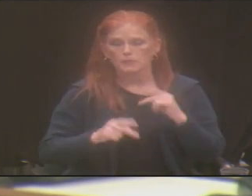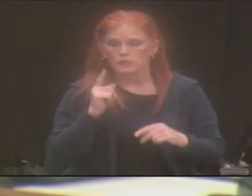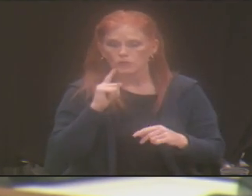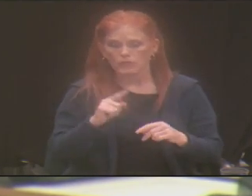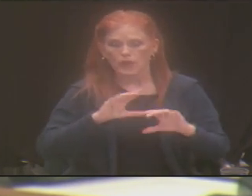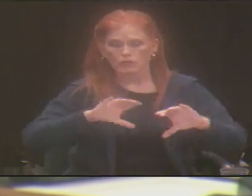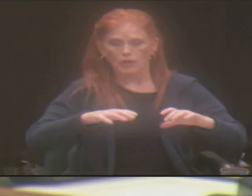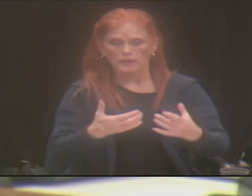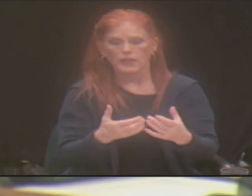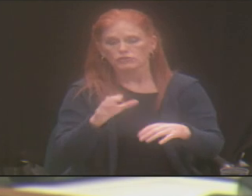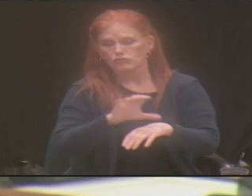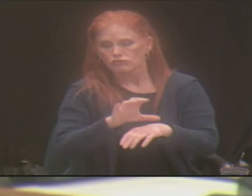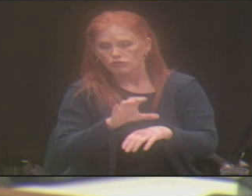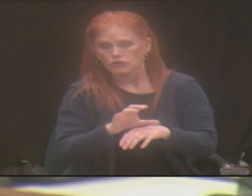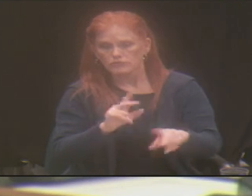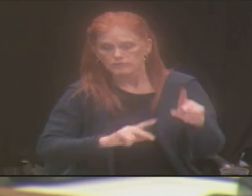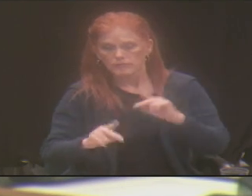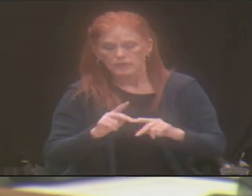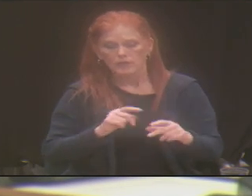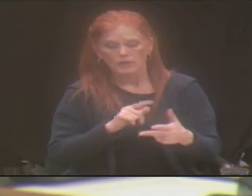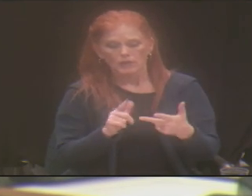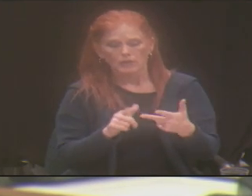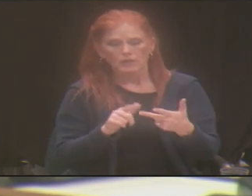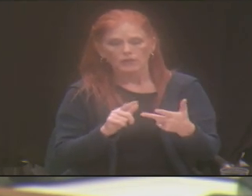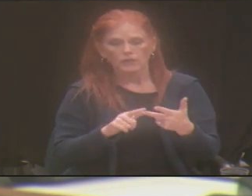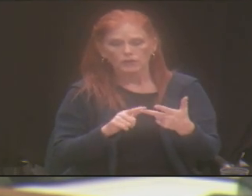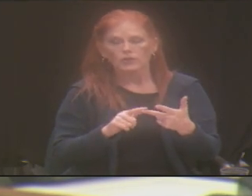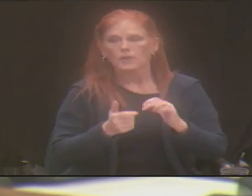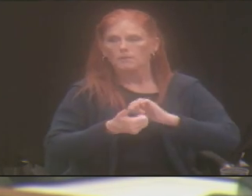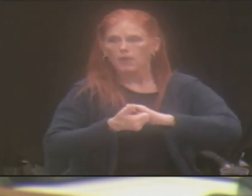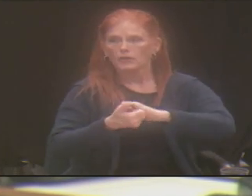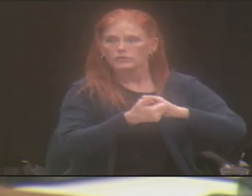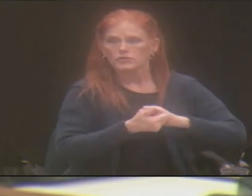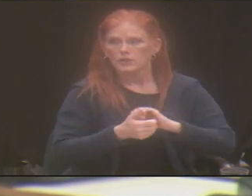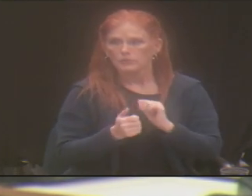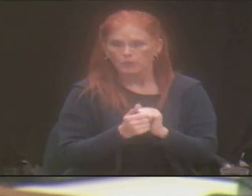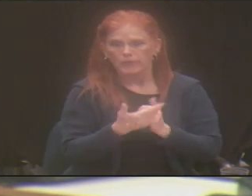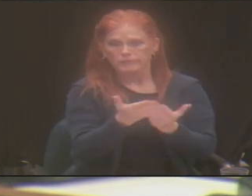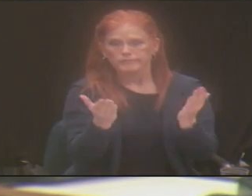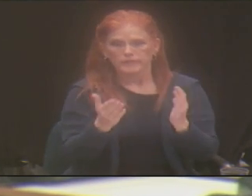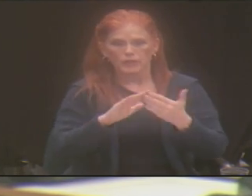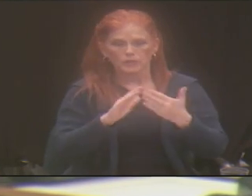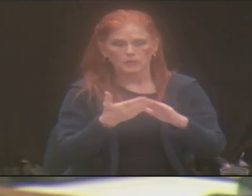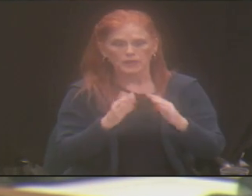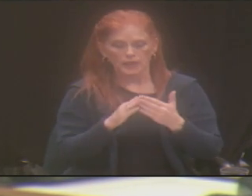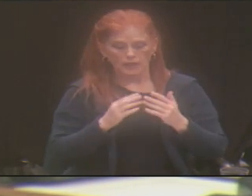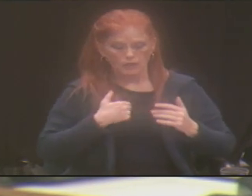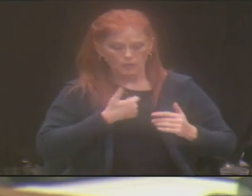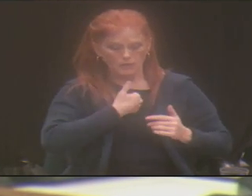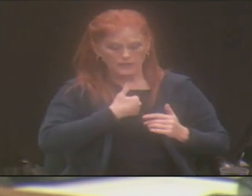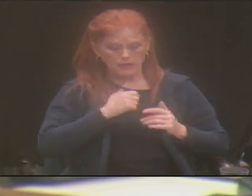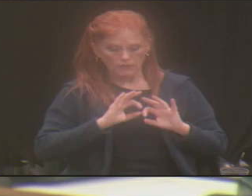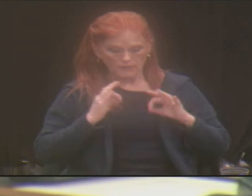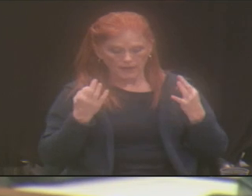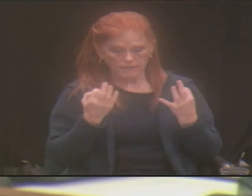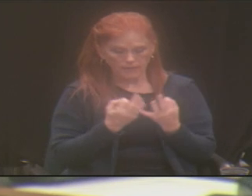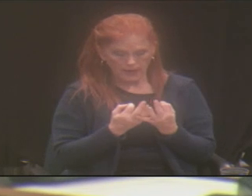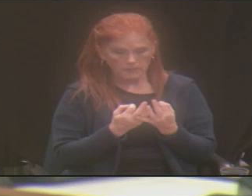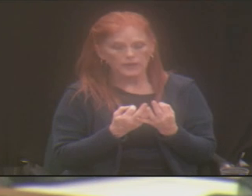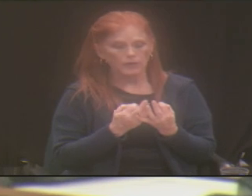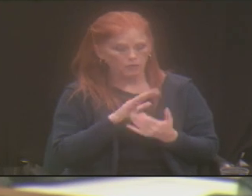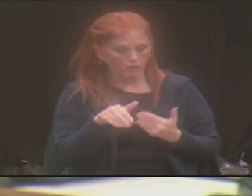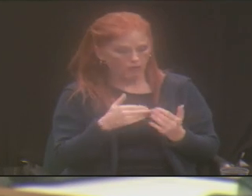The second part is community partnerships. As a family with disabilities, we understand greatly